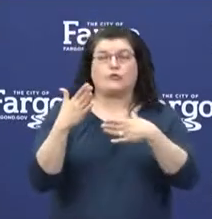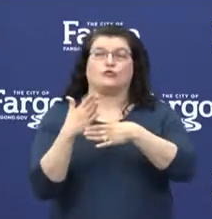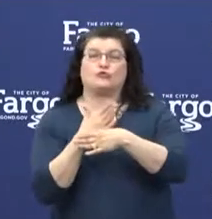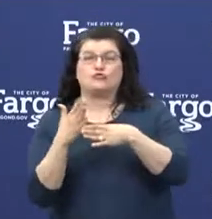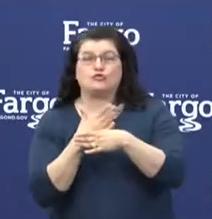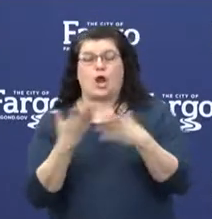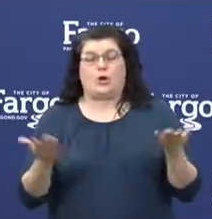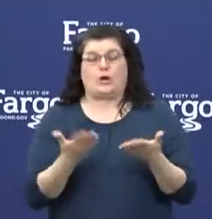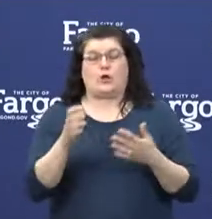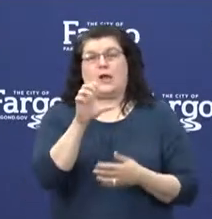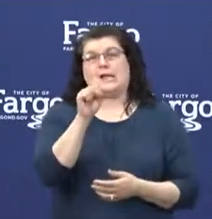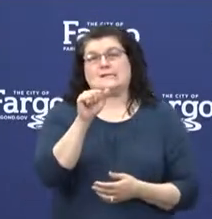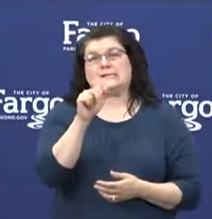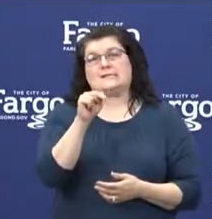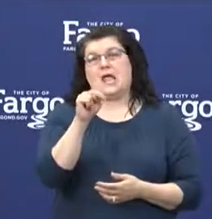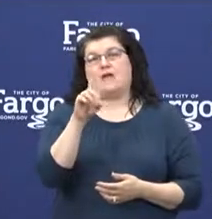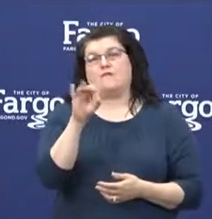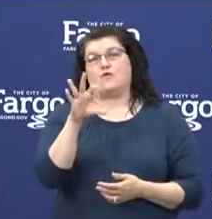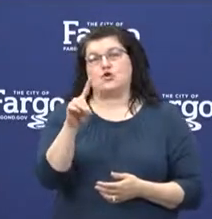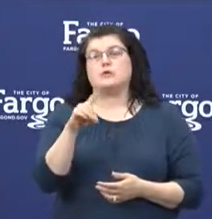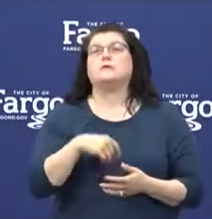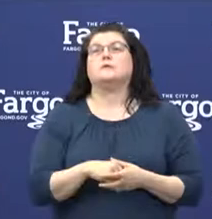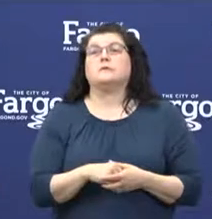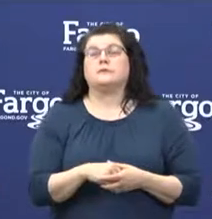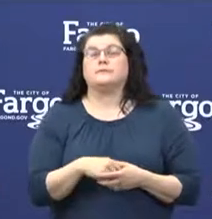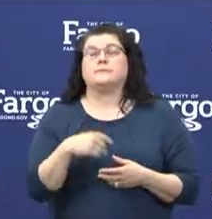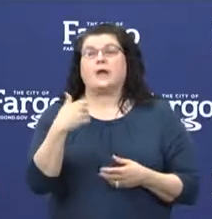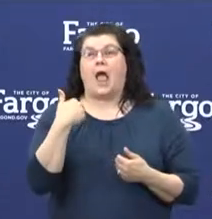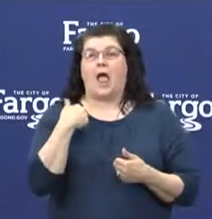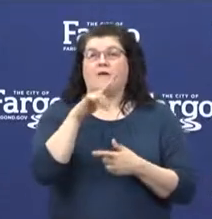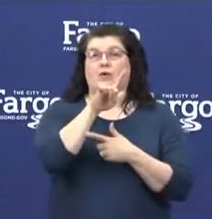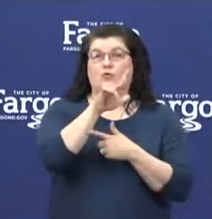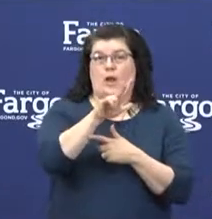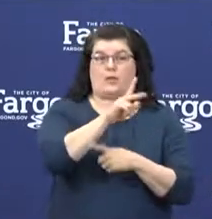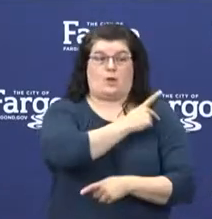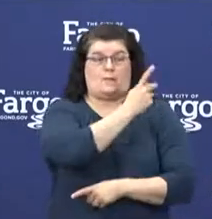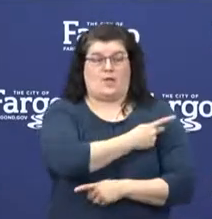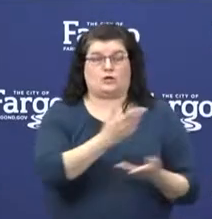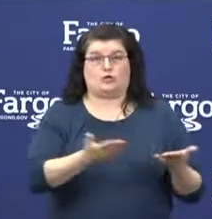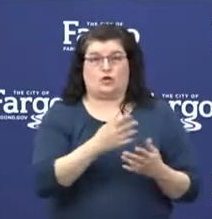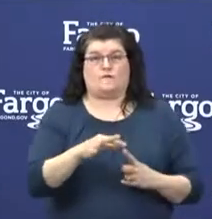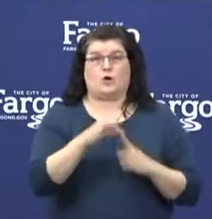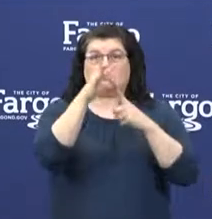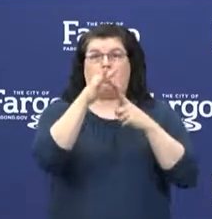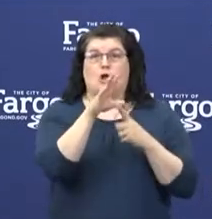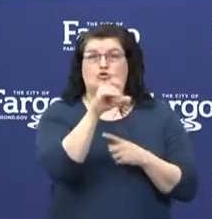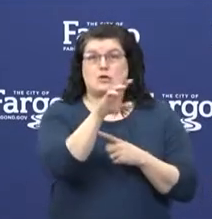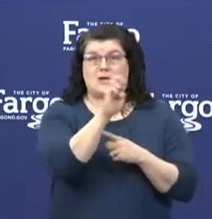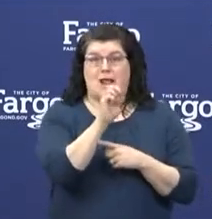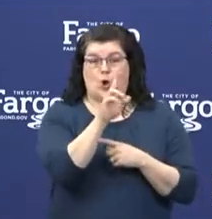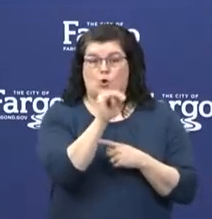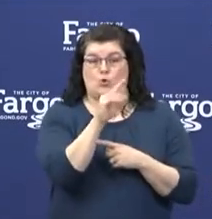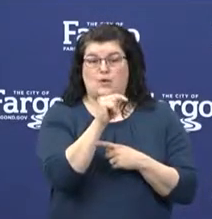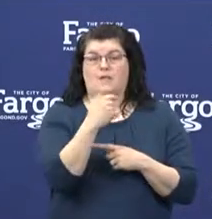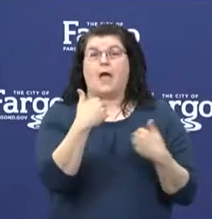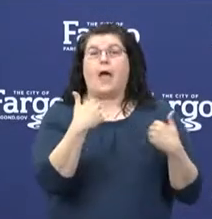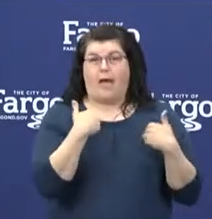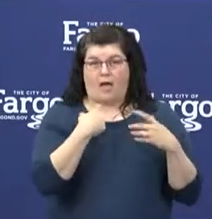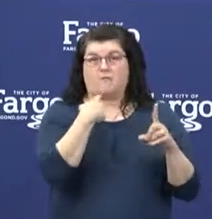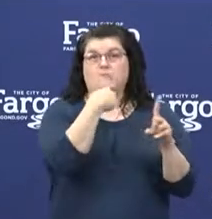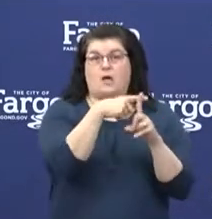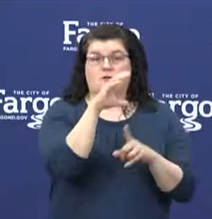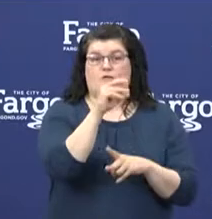here at Sanford here. So currently, we are caring for 23 patients in our special care unit with COVID-19.